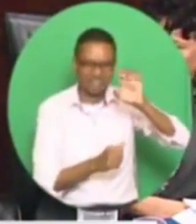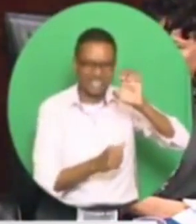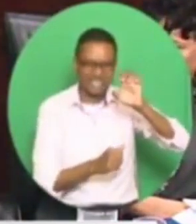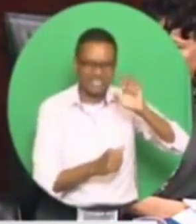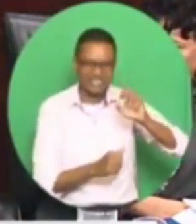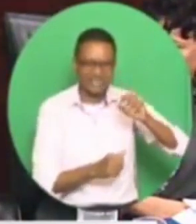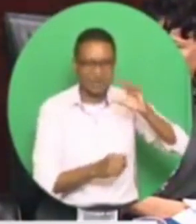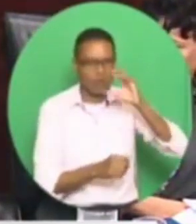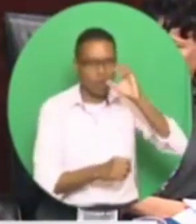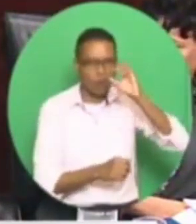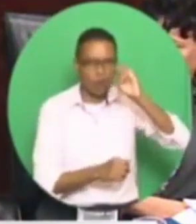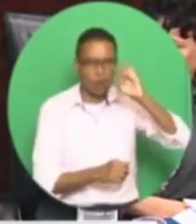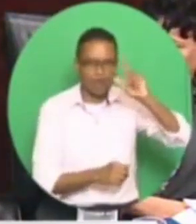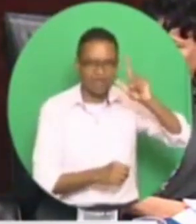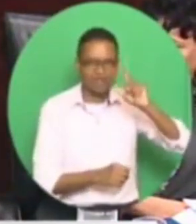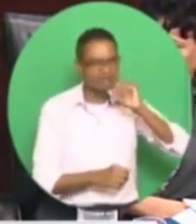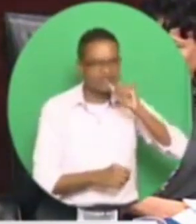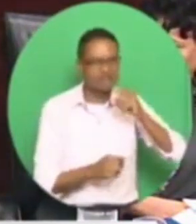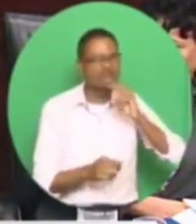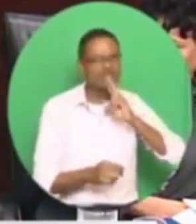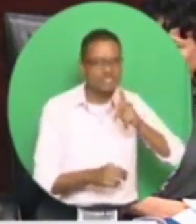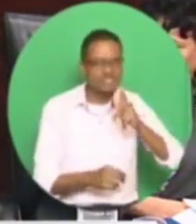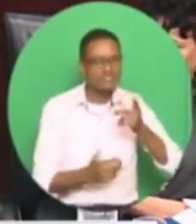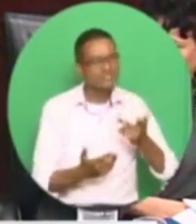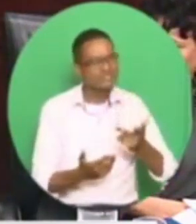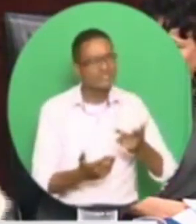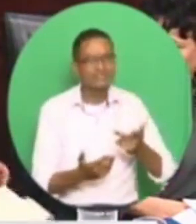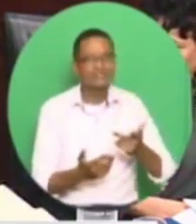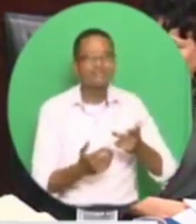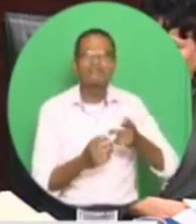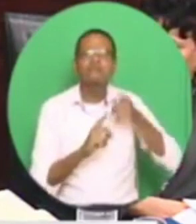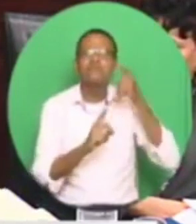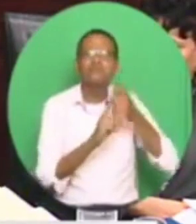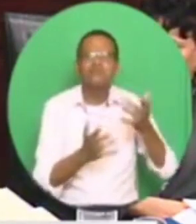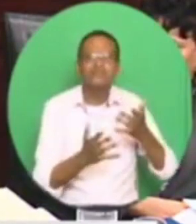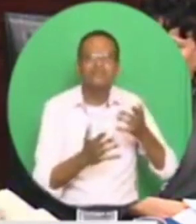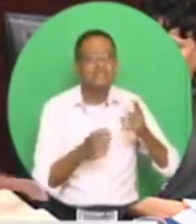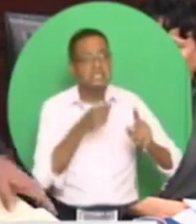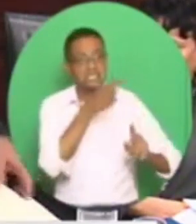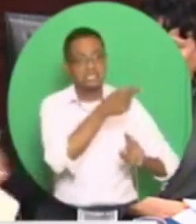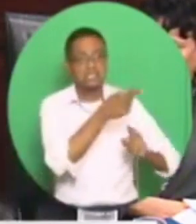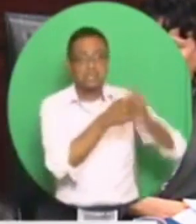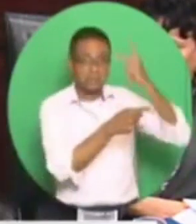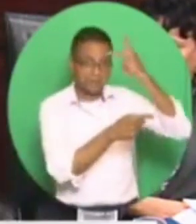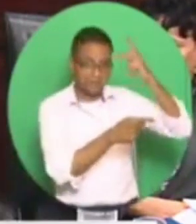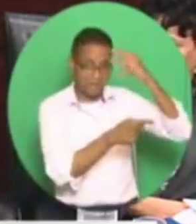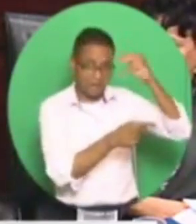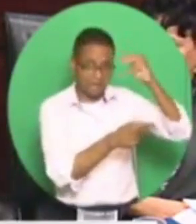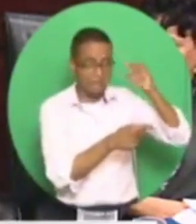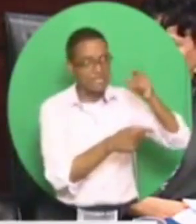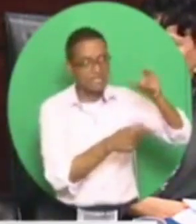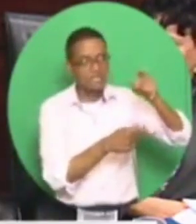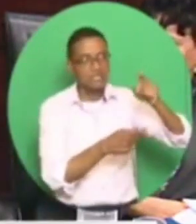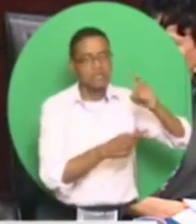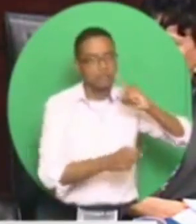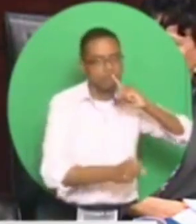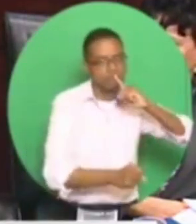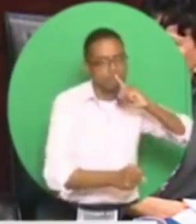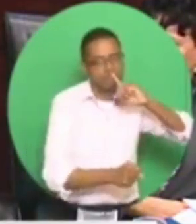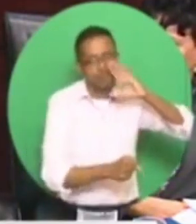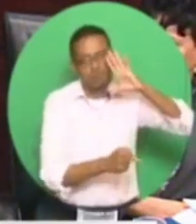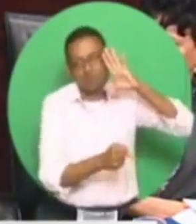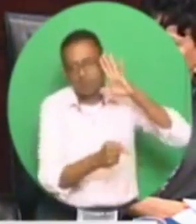The checks I had raised and so on on that day. You see, Madam Speaker, the Prime Minister made a commitment, and I don't want to get quoted